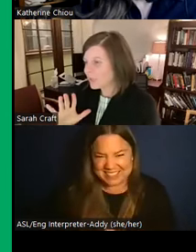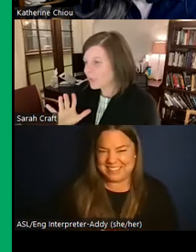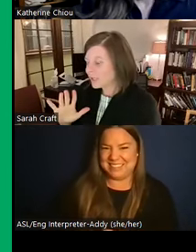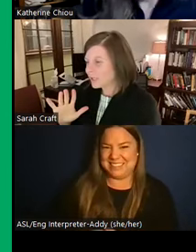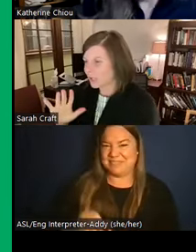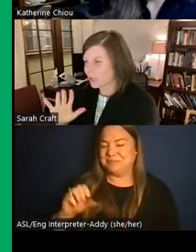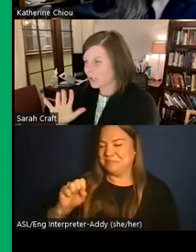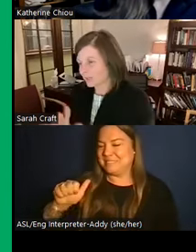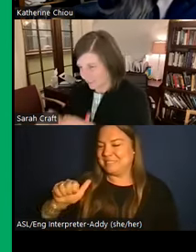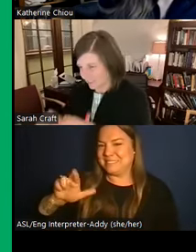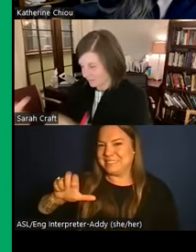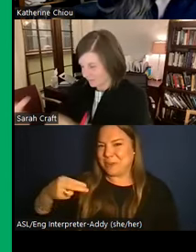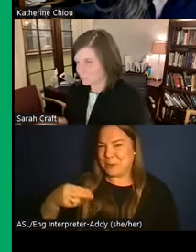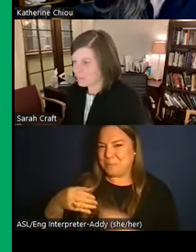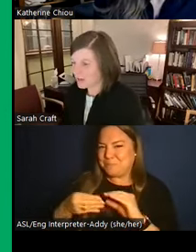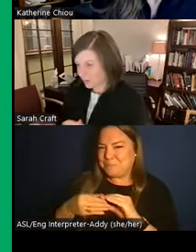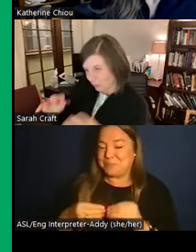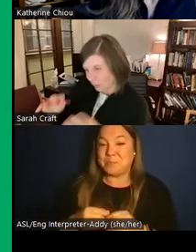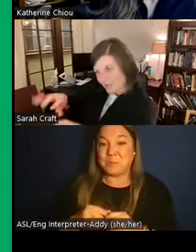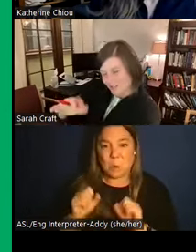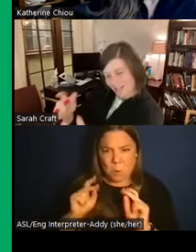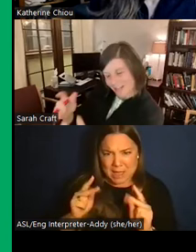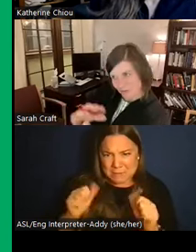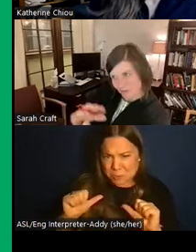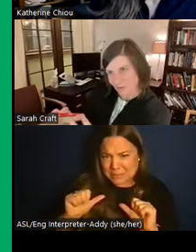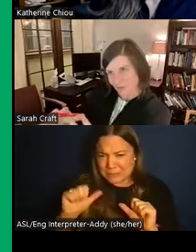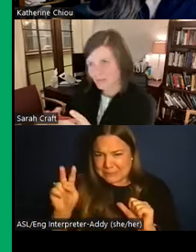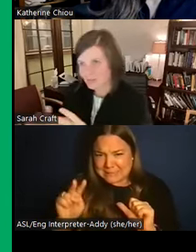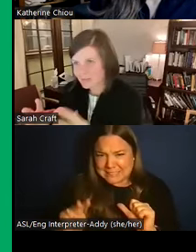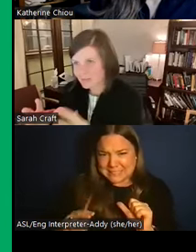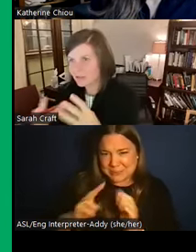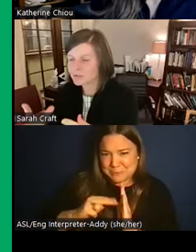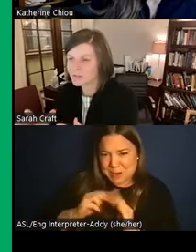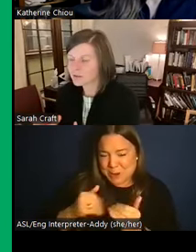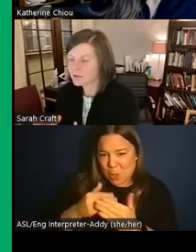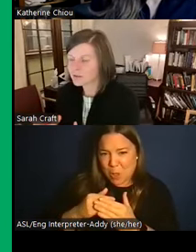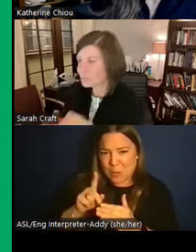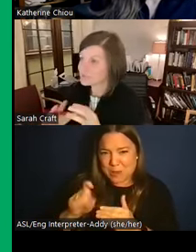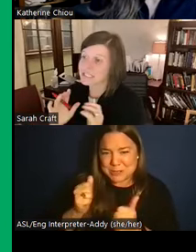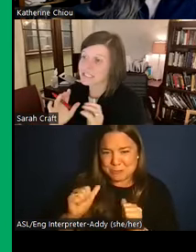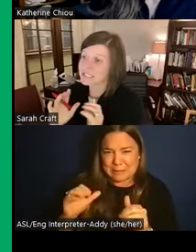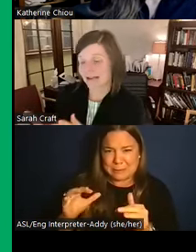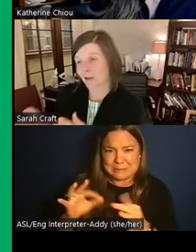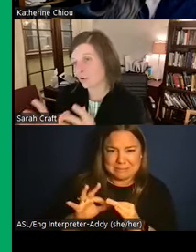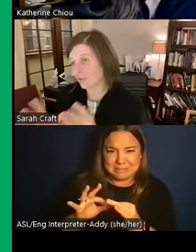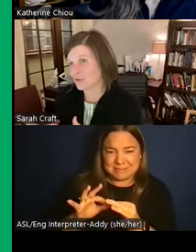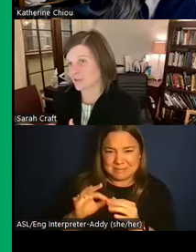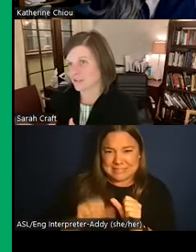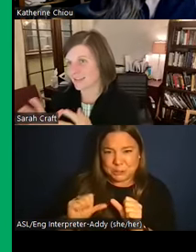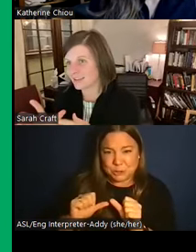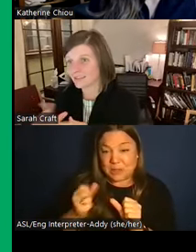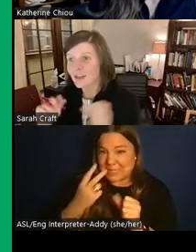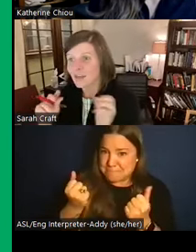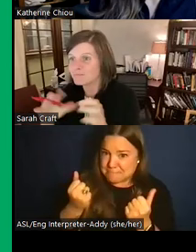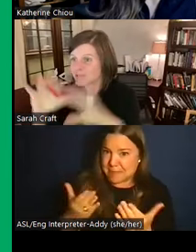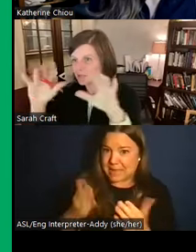we, and I'm trying to sort of weave together some of these questions as best I can for the time. And I'm seeing a lot of interest